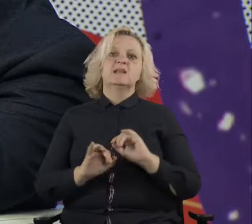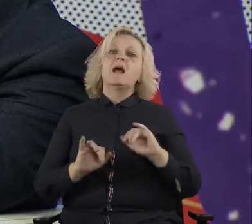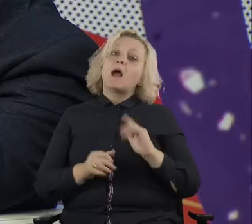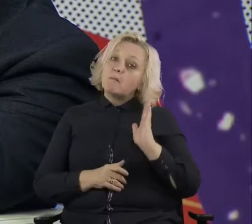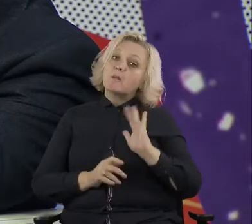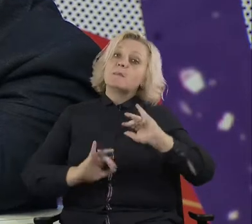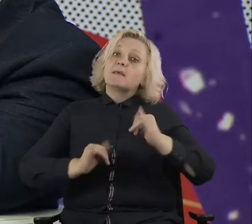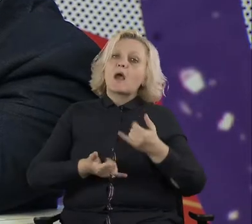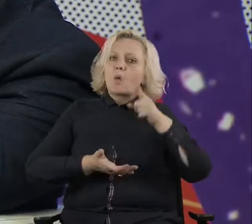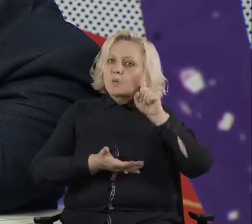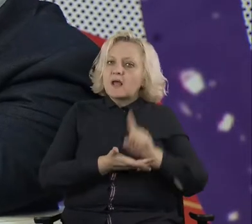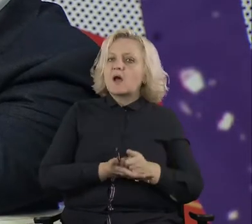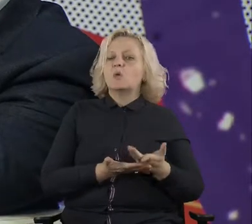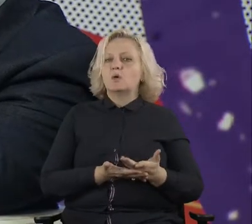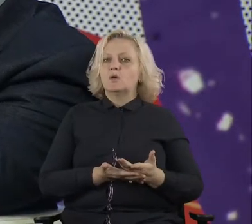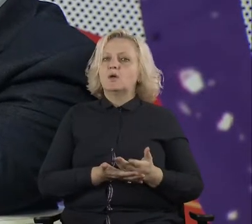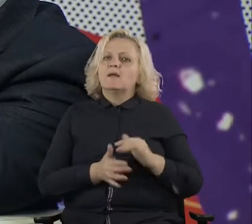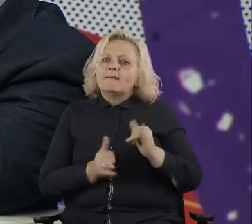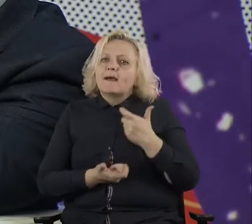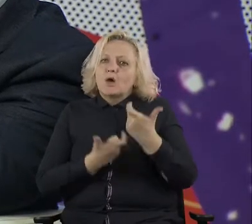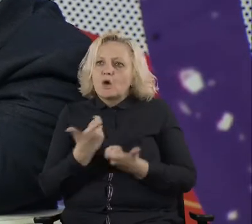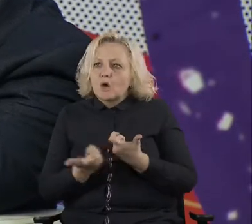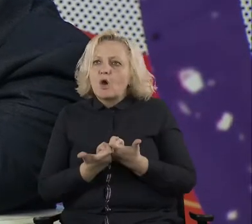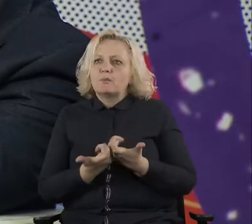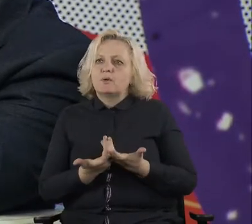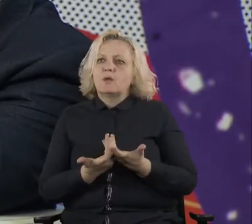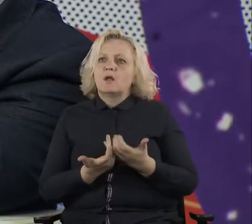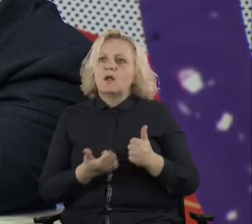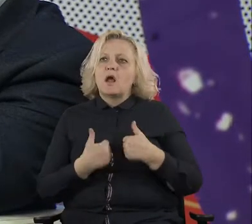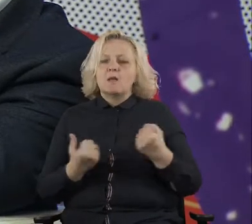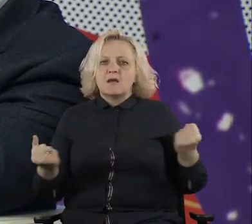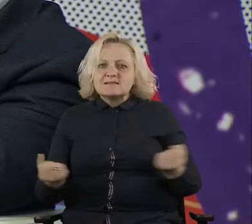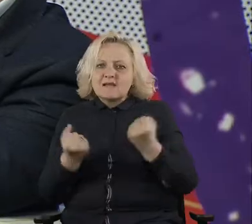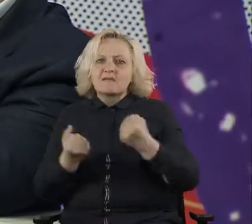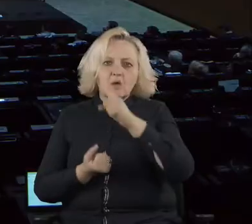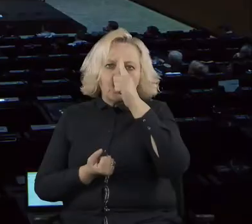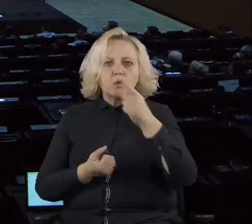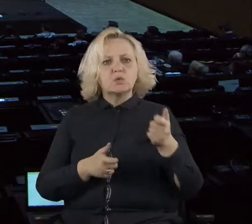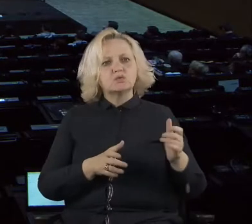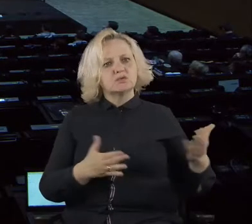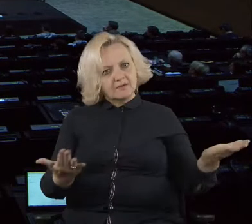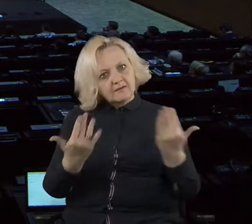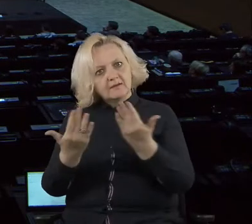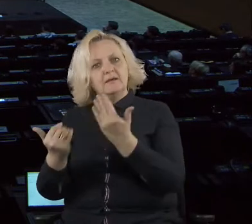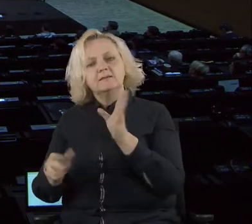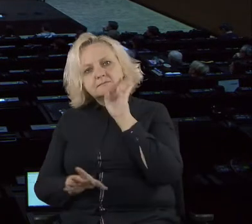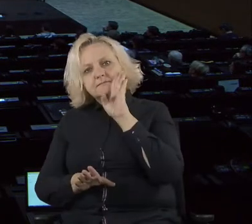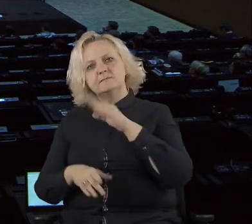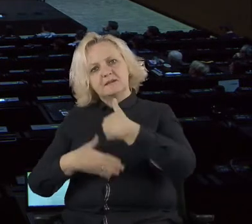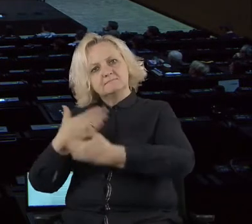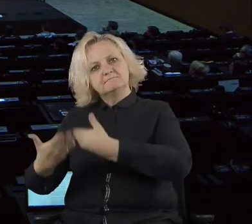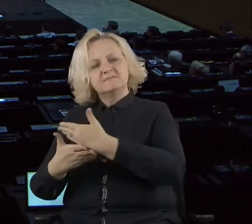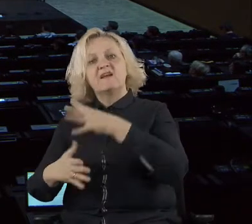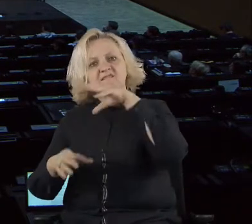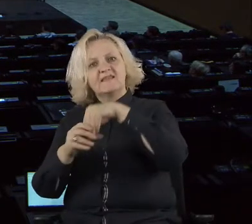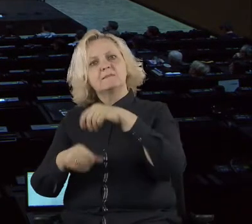to, keep the engagement of, of, of those who were engaged in the decision making process? Like allowing those people who,